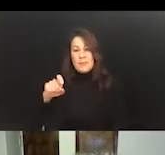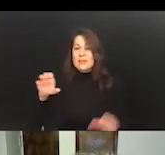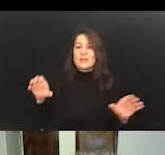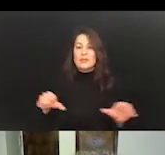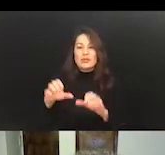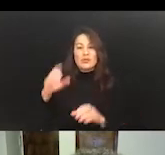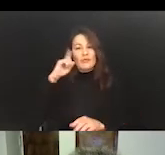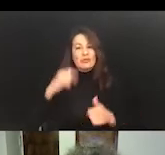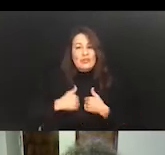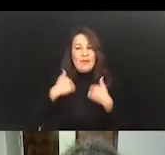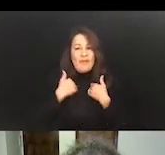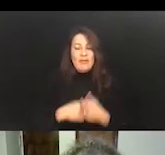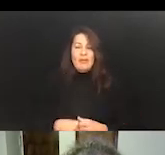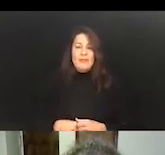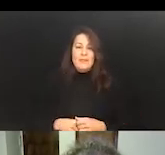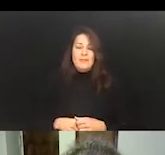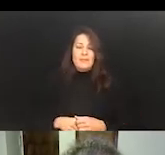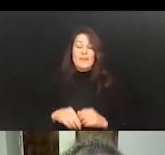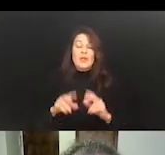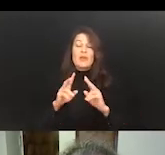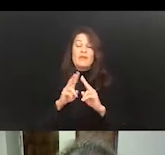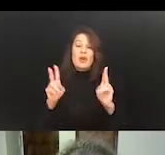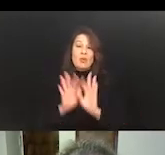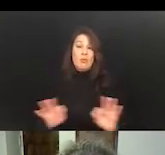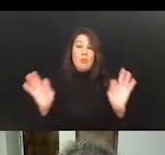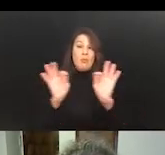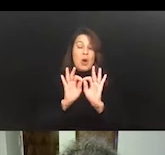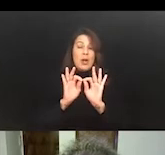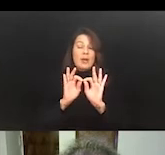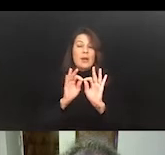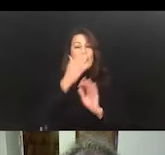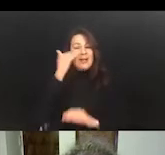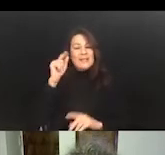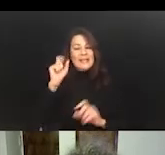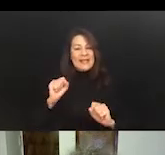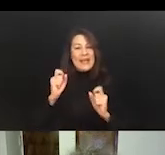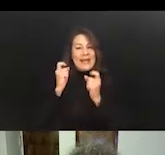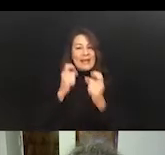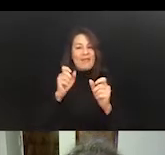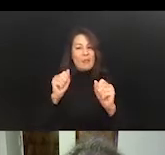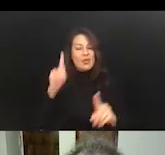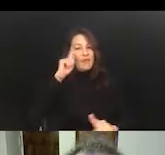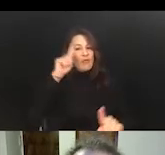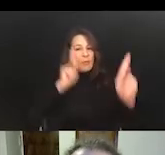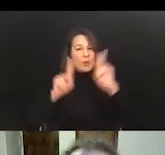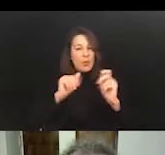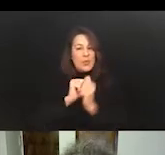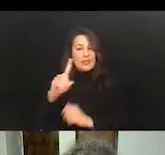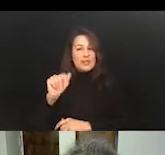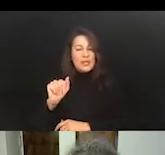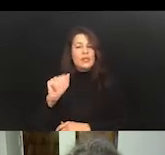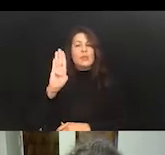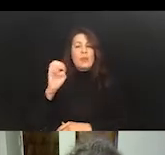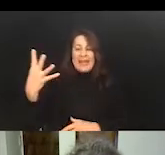really important, because this gives an opening for people with disabilities to be engaged engaged in the